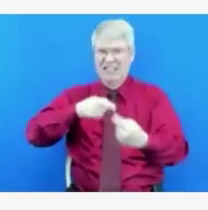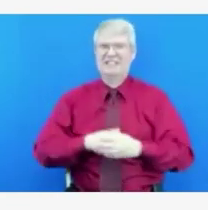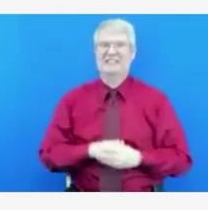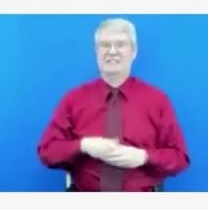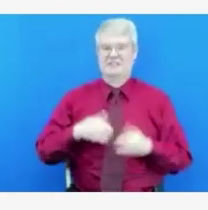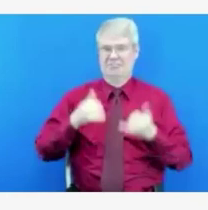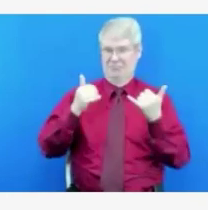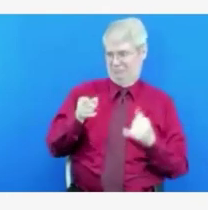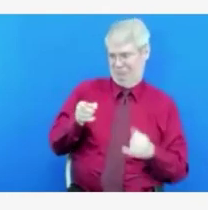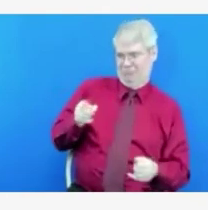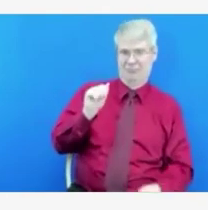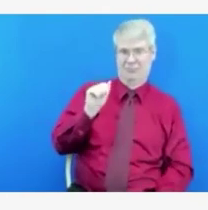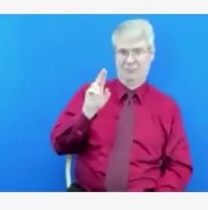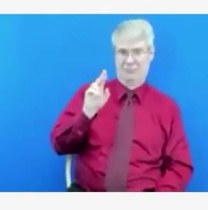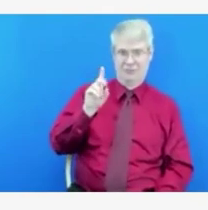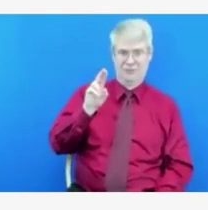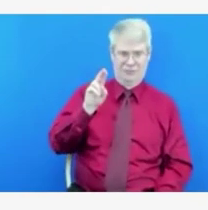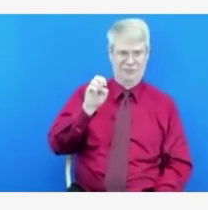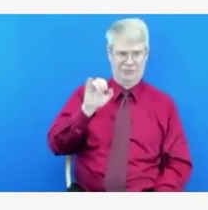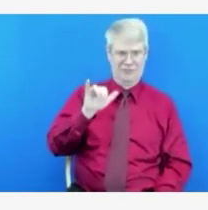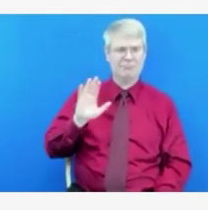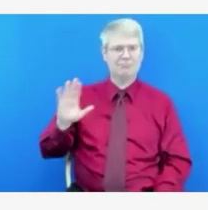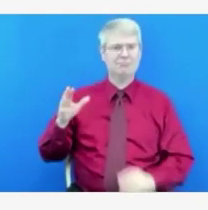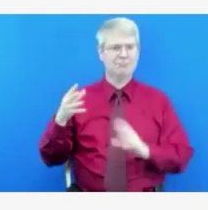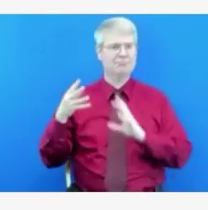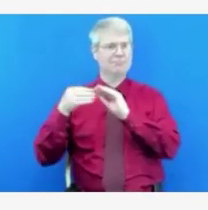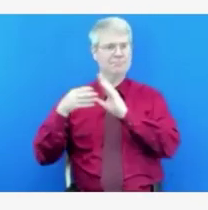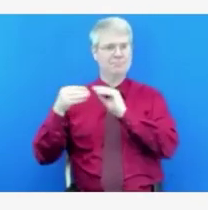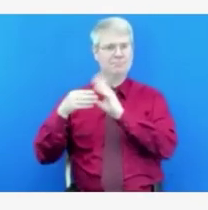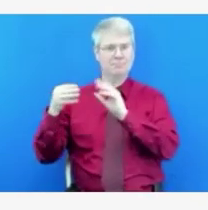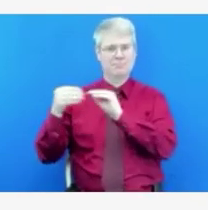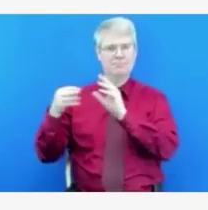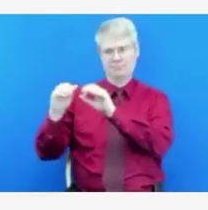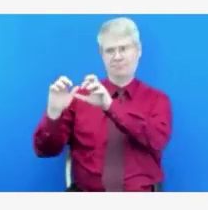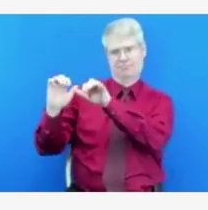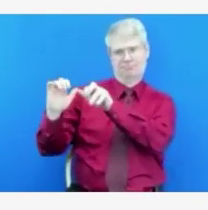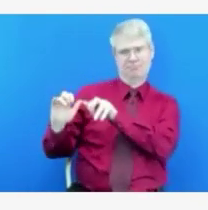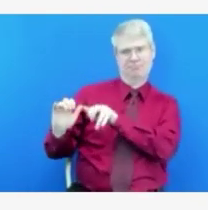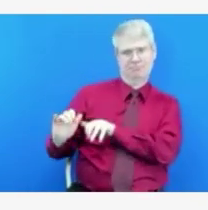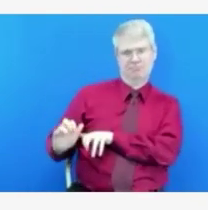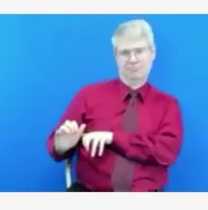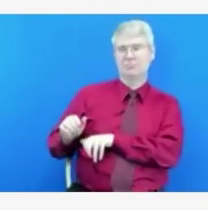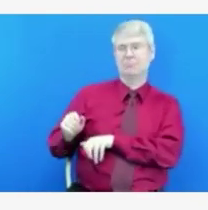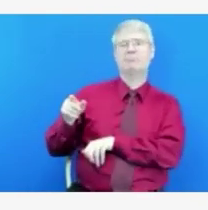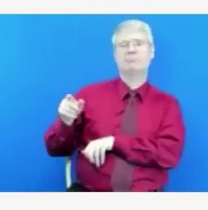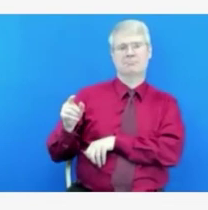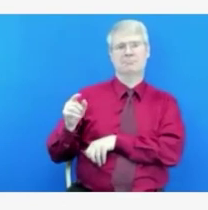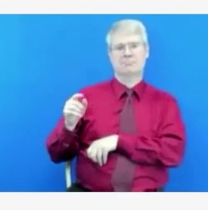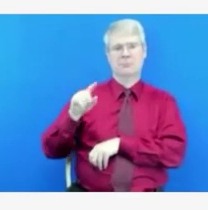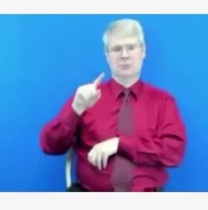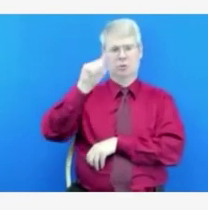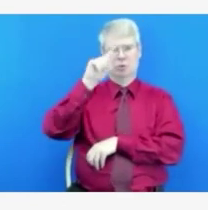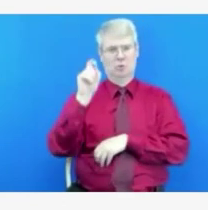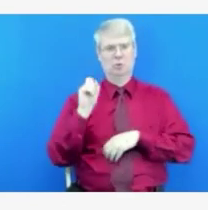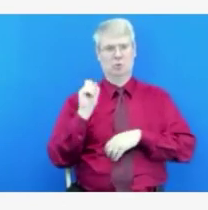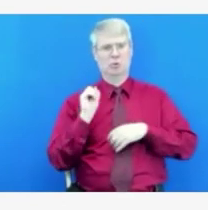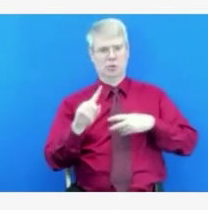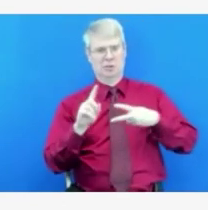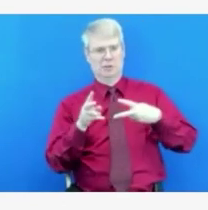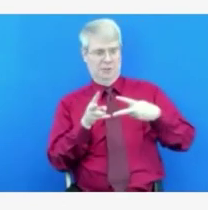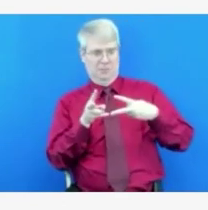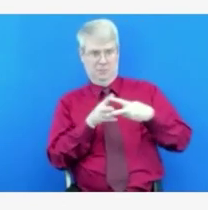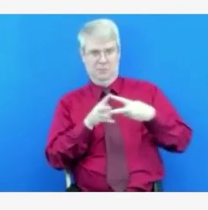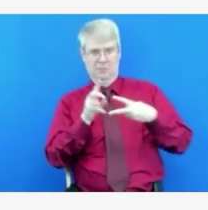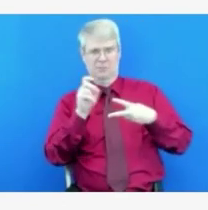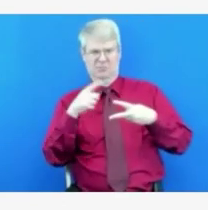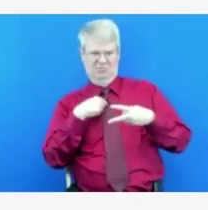data related. So I'm going to go ahead and ask them back to back. Dr. Turner would probably be the best person for these. And then Dr. Nemerson might